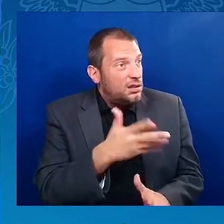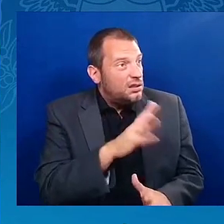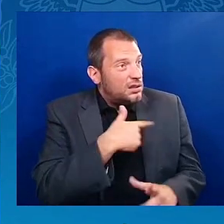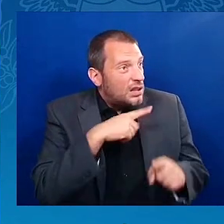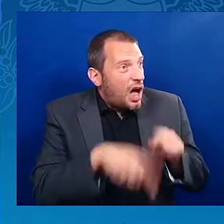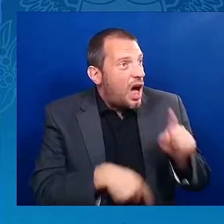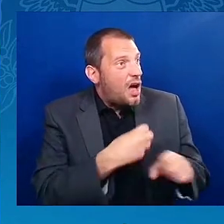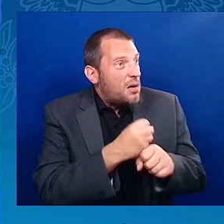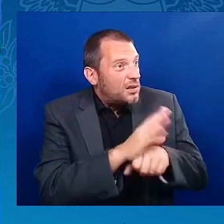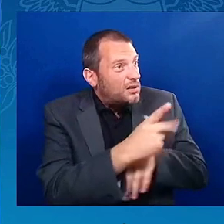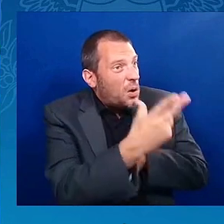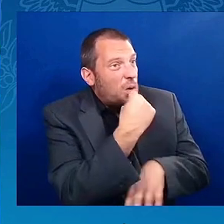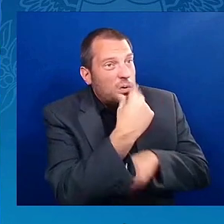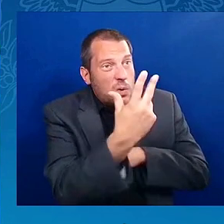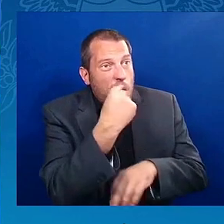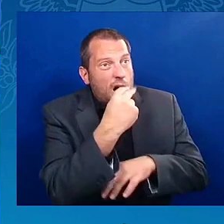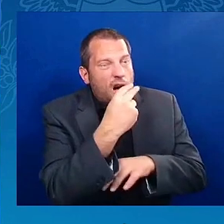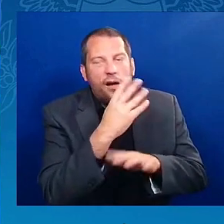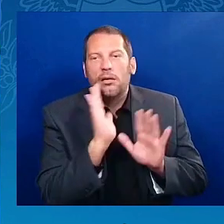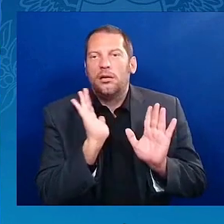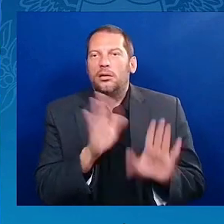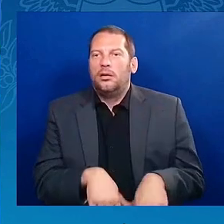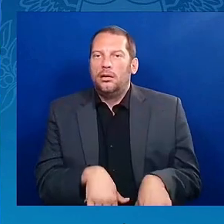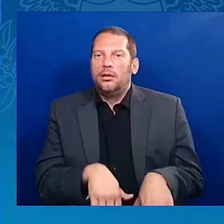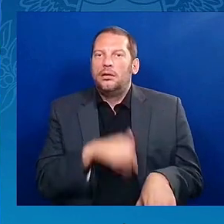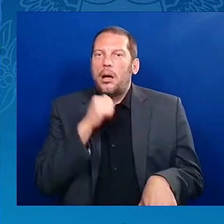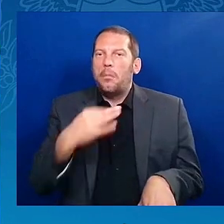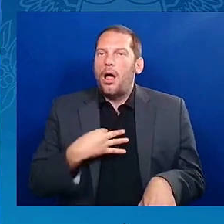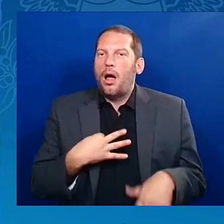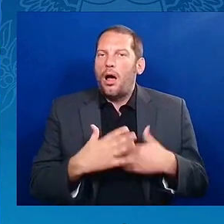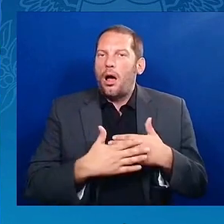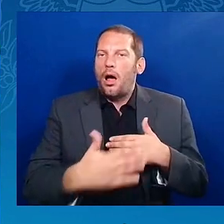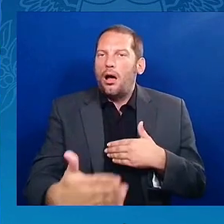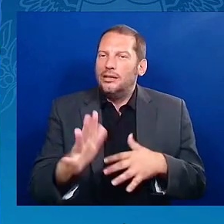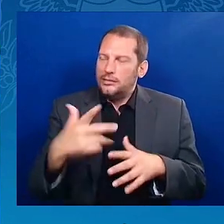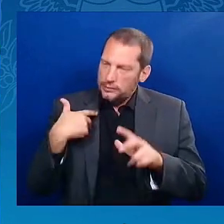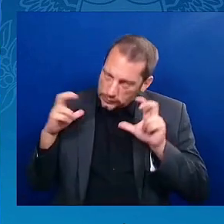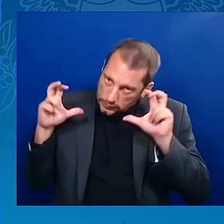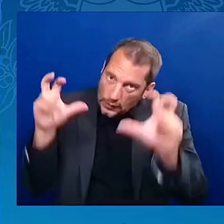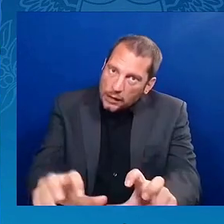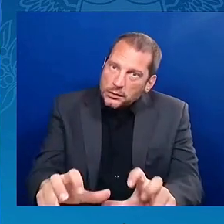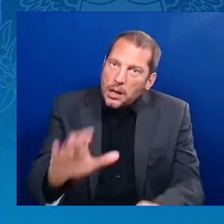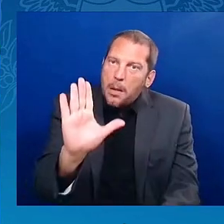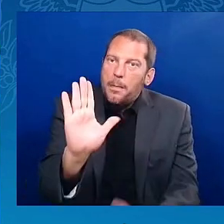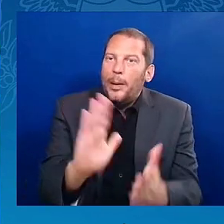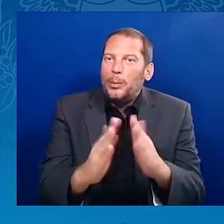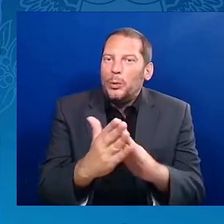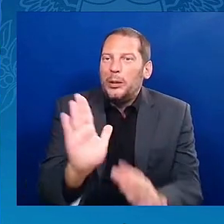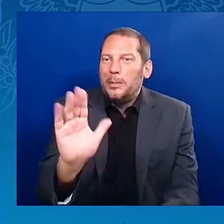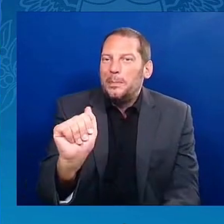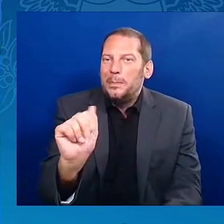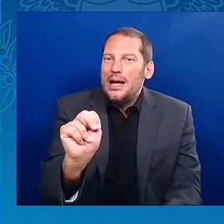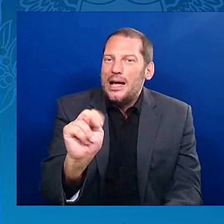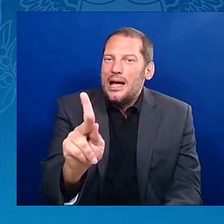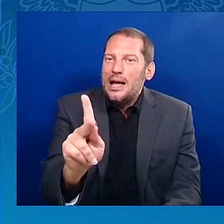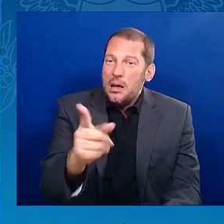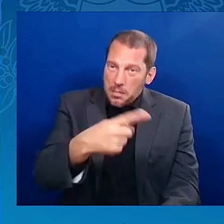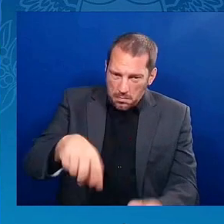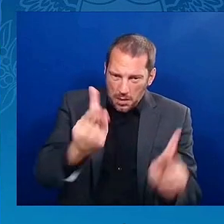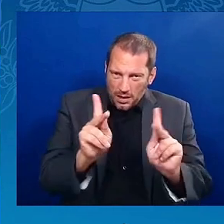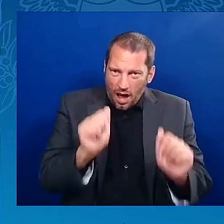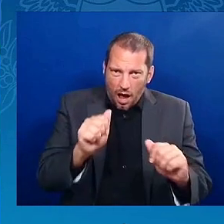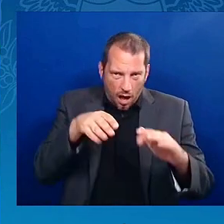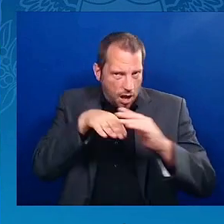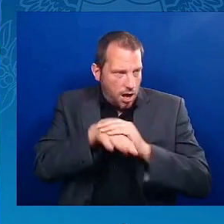into community banks is about putting it into a place where people can walk in with a sense of dignity that is respected to actually be able to have